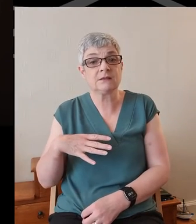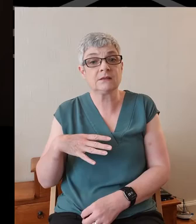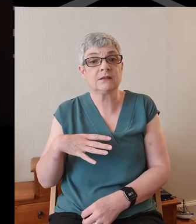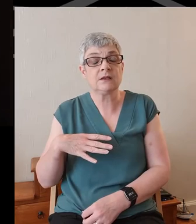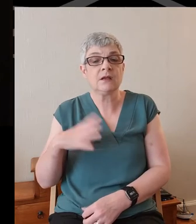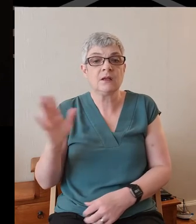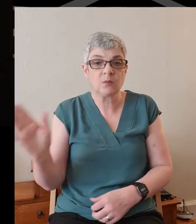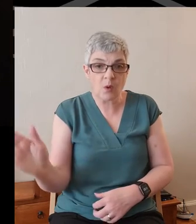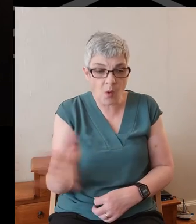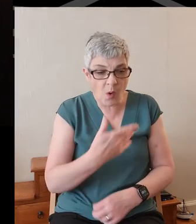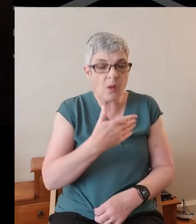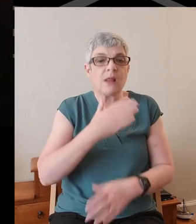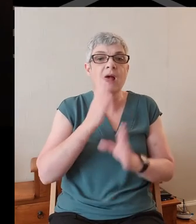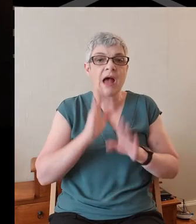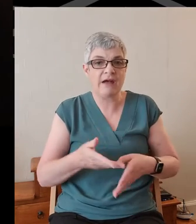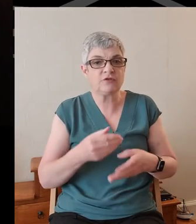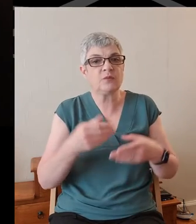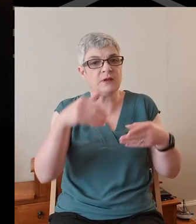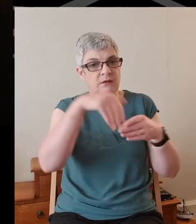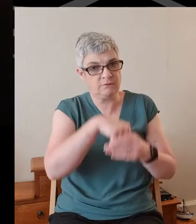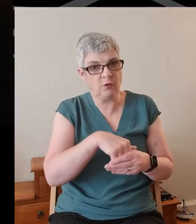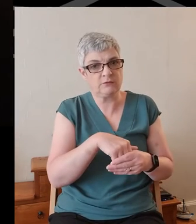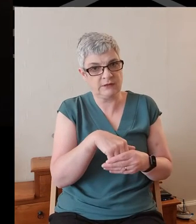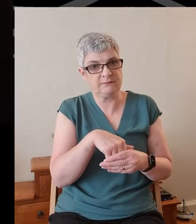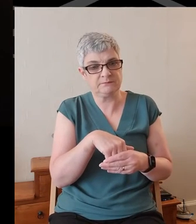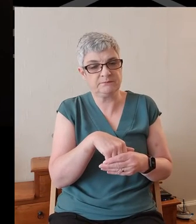and that we all need to play our part in.